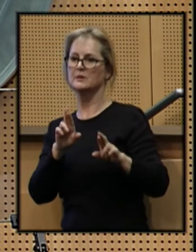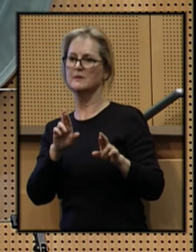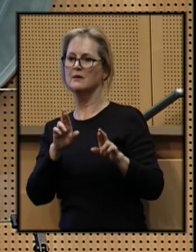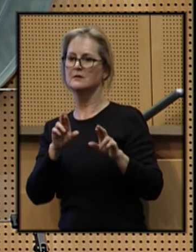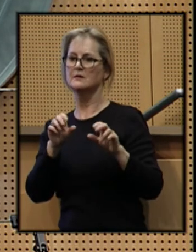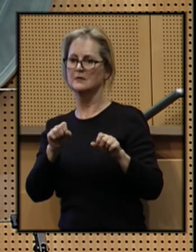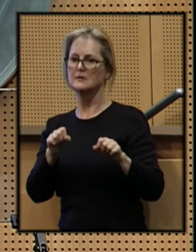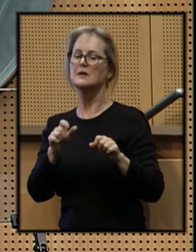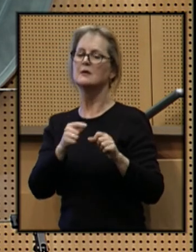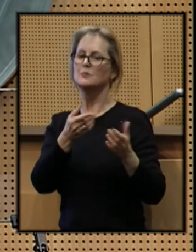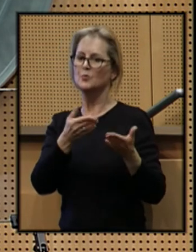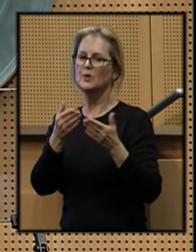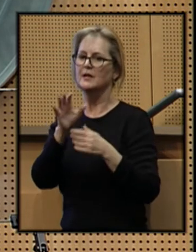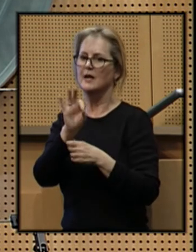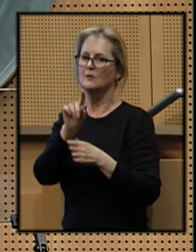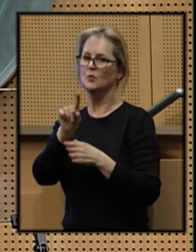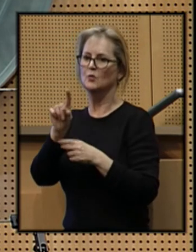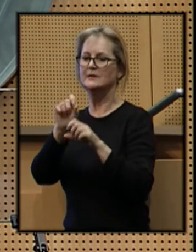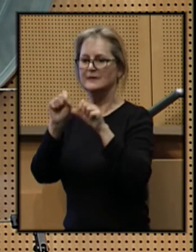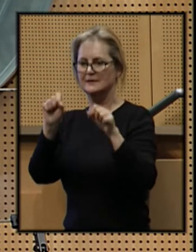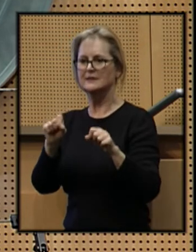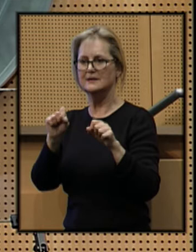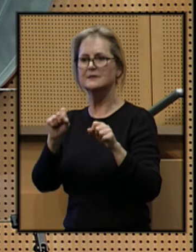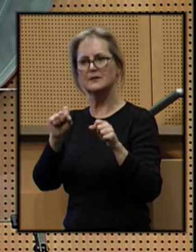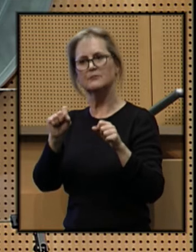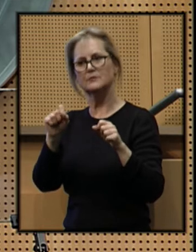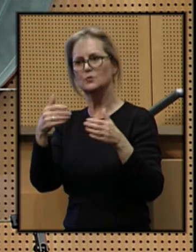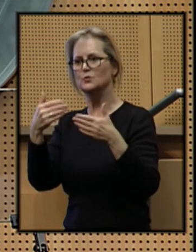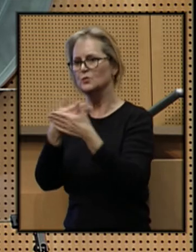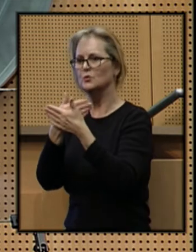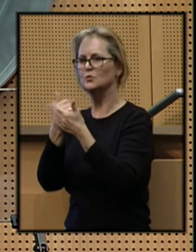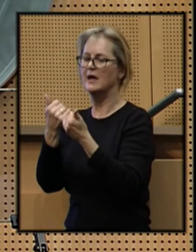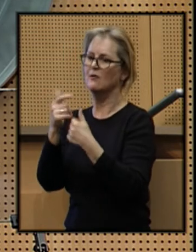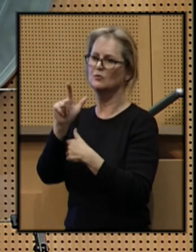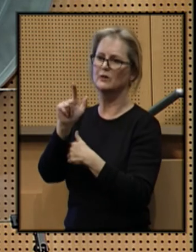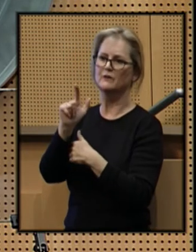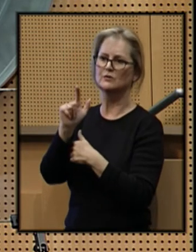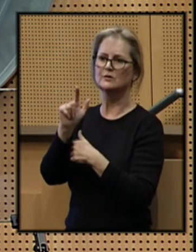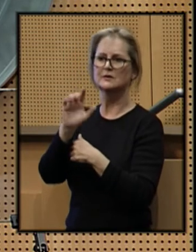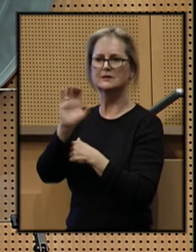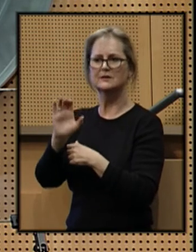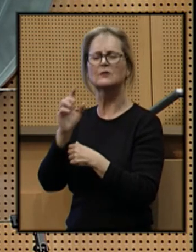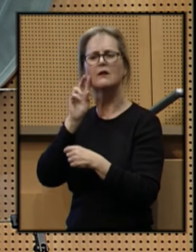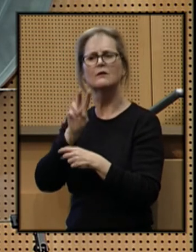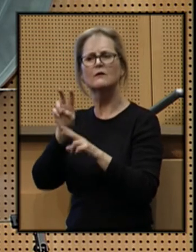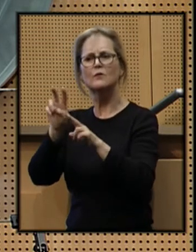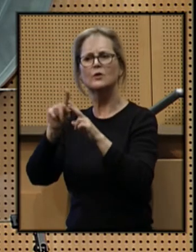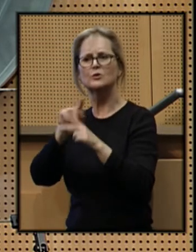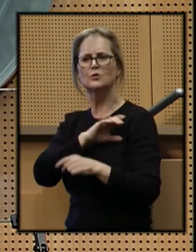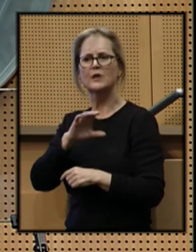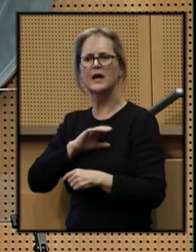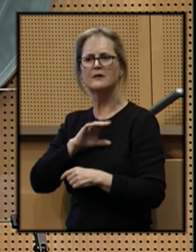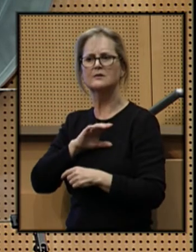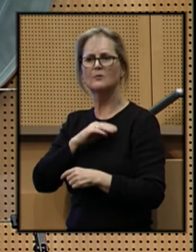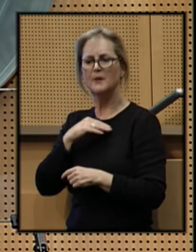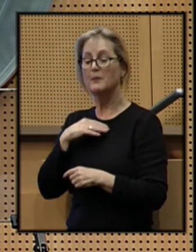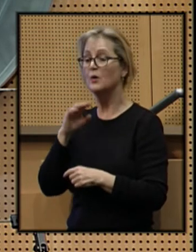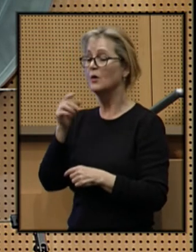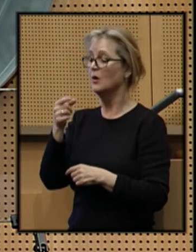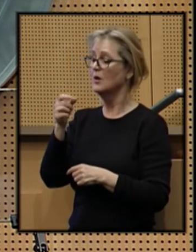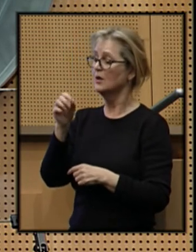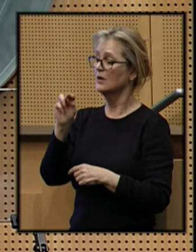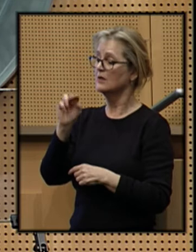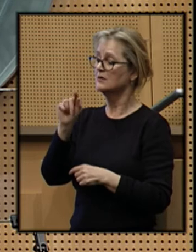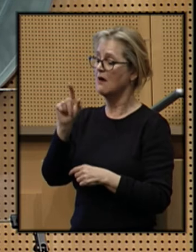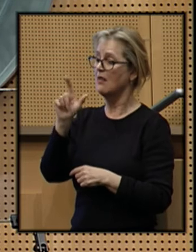and bring this 911 system into the 21st century. And I look forward to Council Member Gonzalez working with us, and